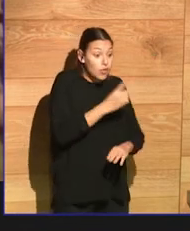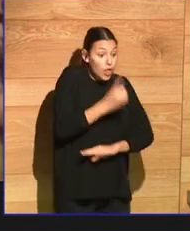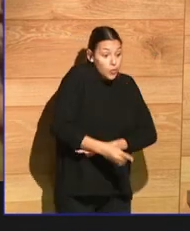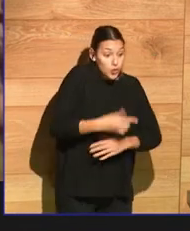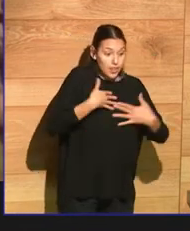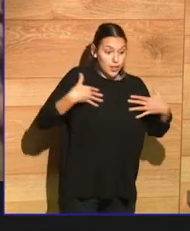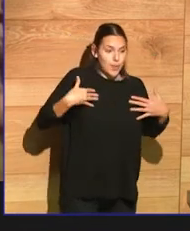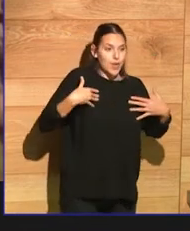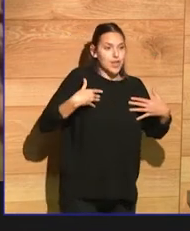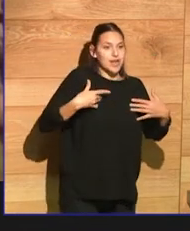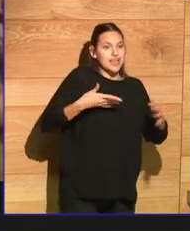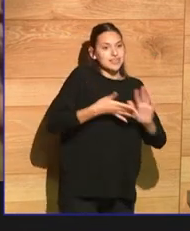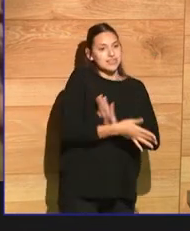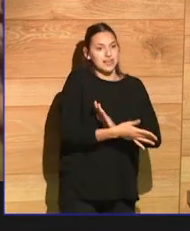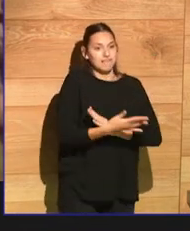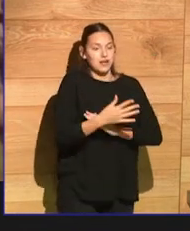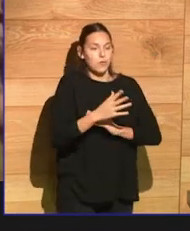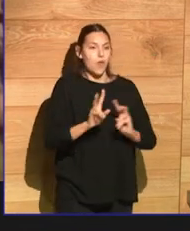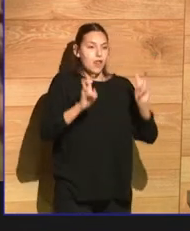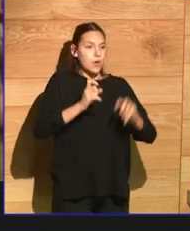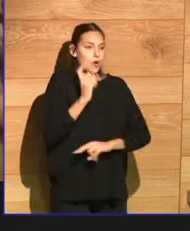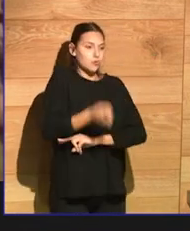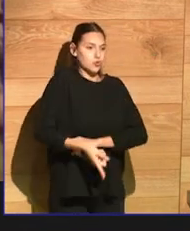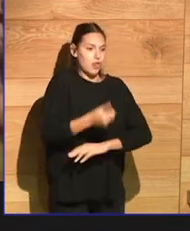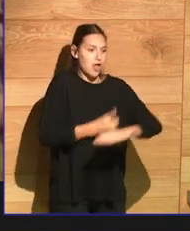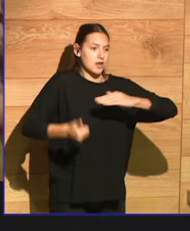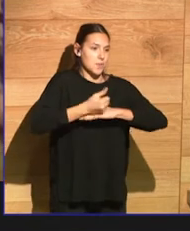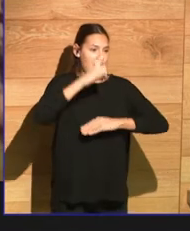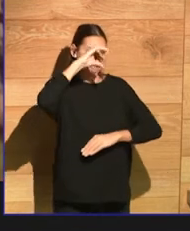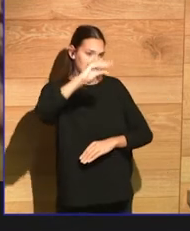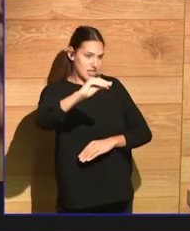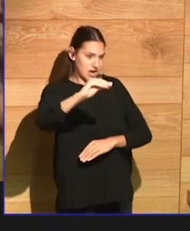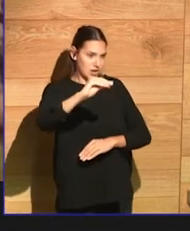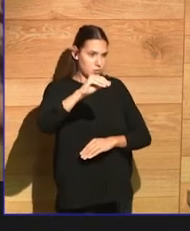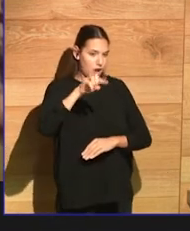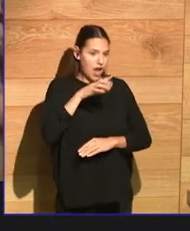intellectual authority is almost entirely sort of disregarded.